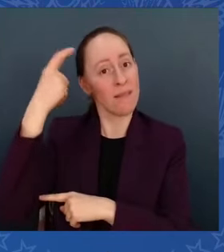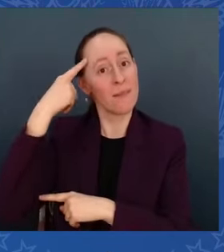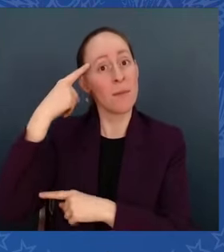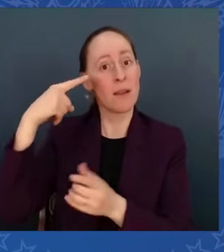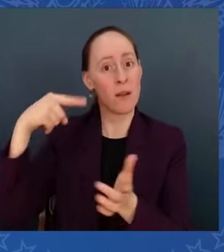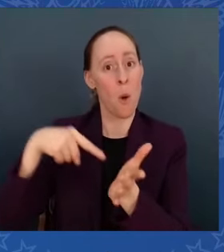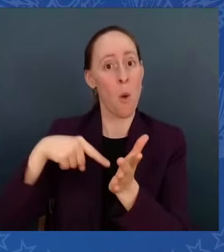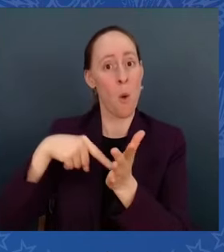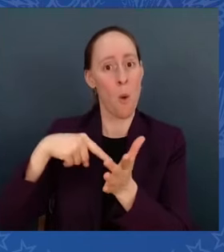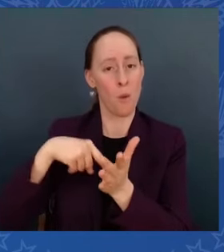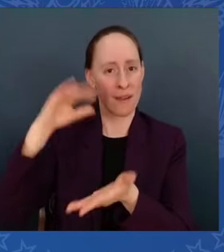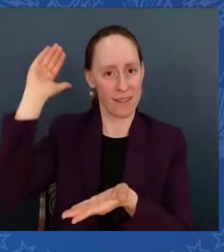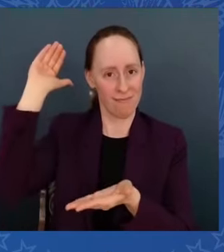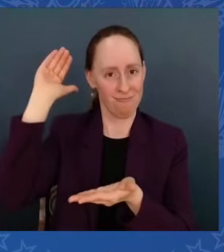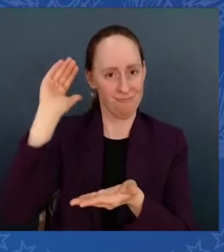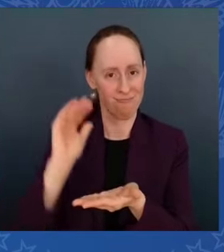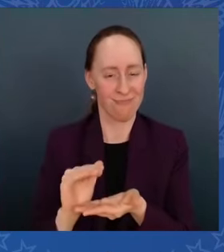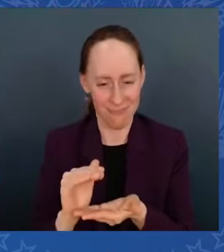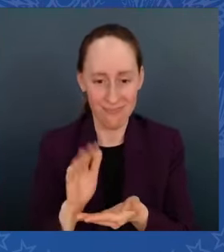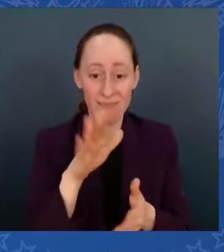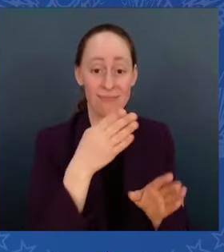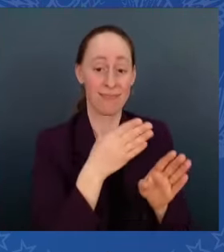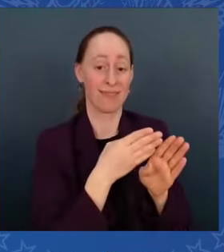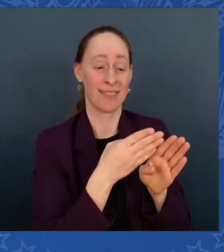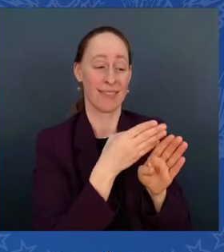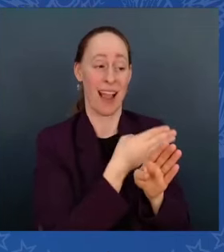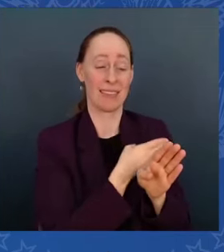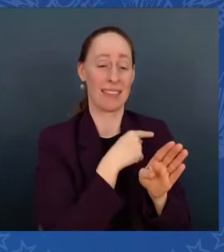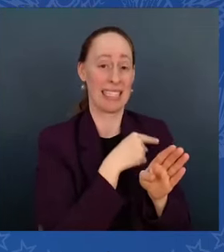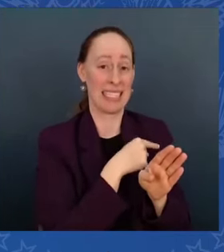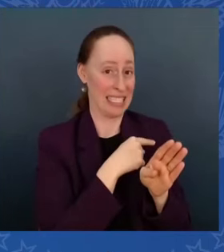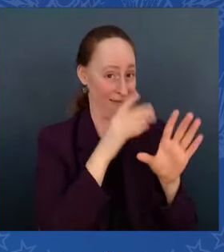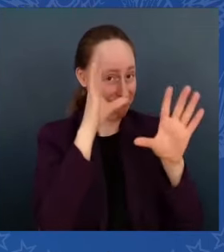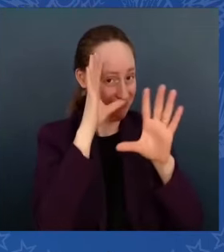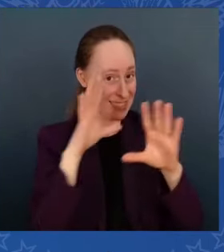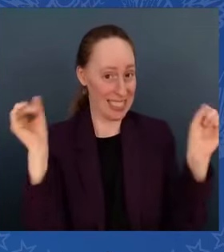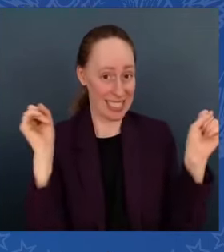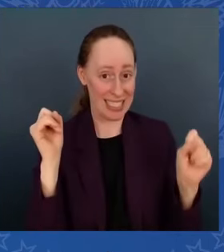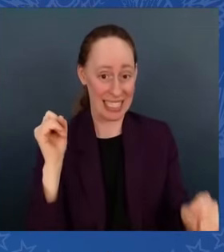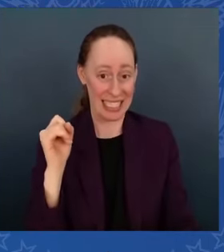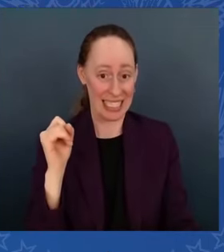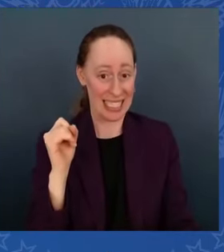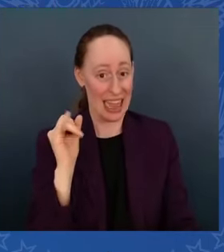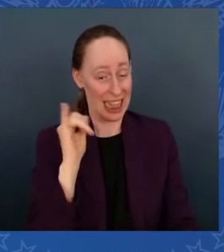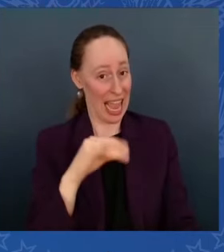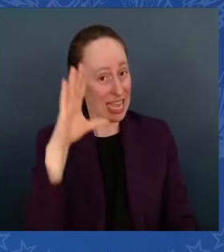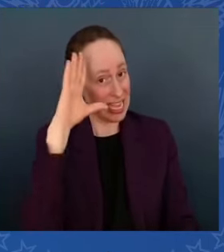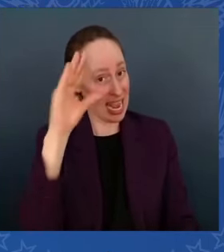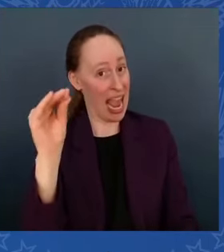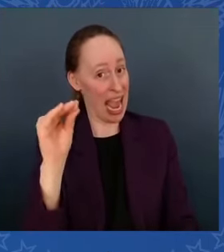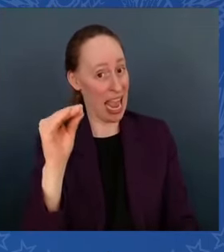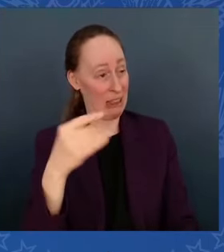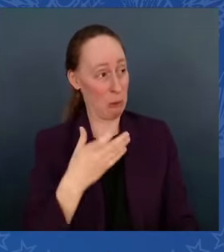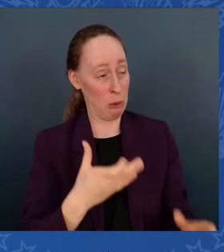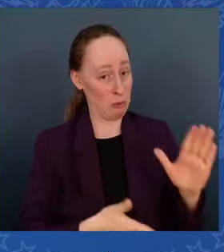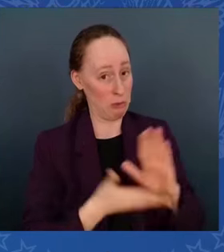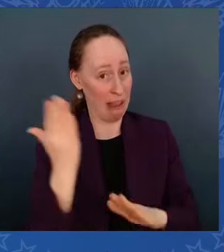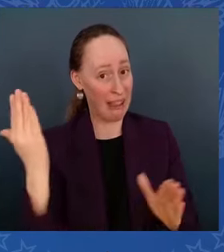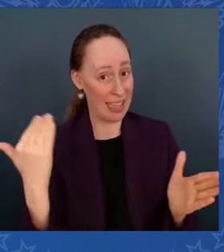my predecessor, the guy running this time, racked up more federal debt than every